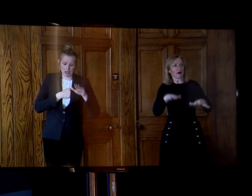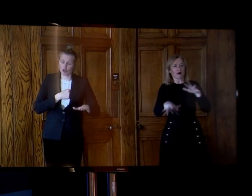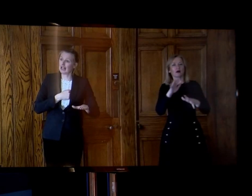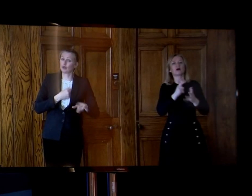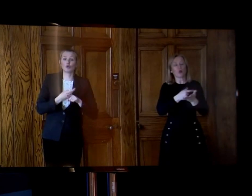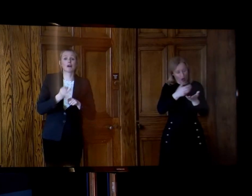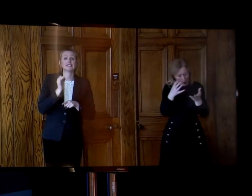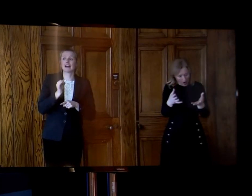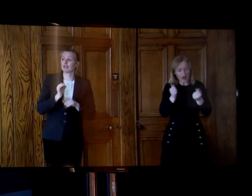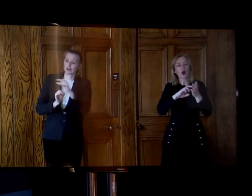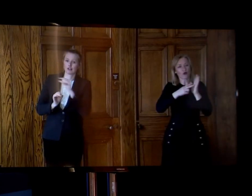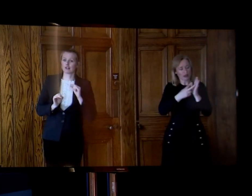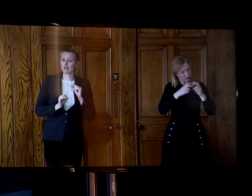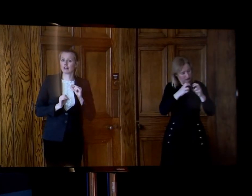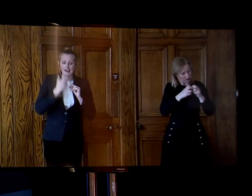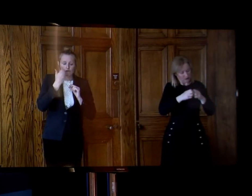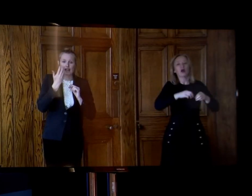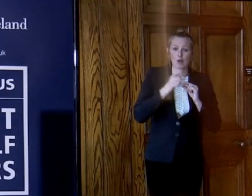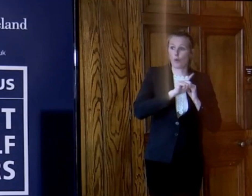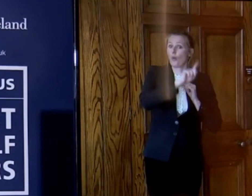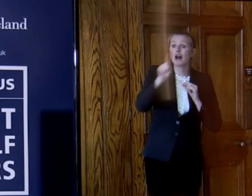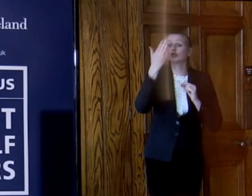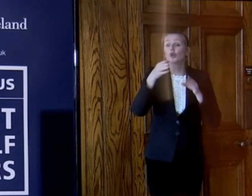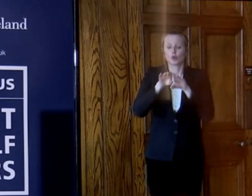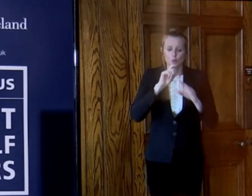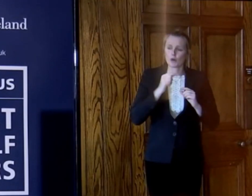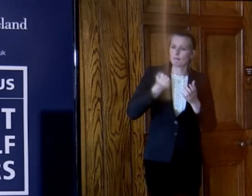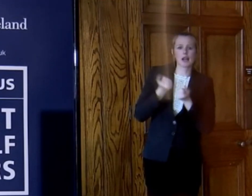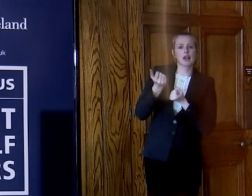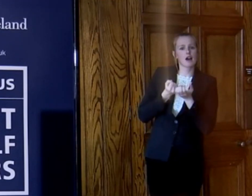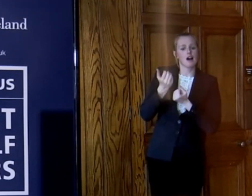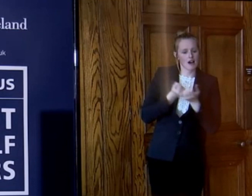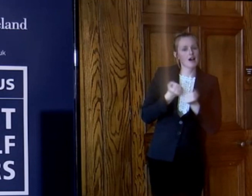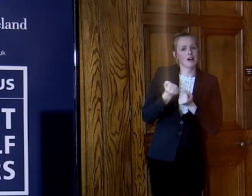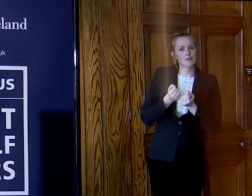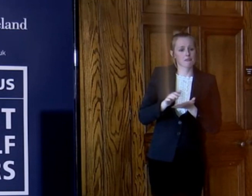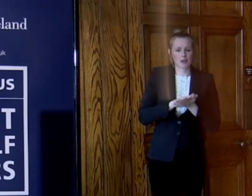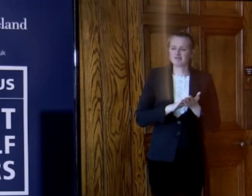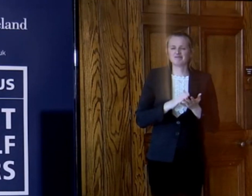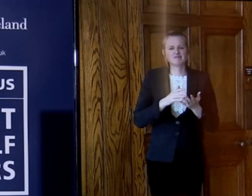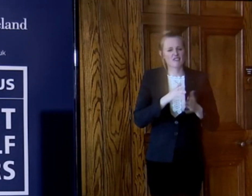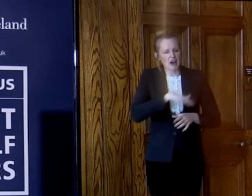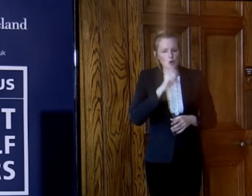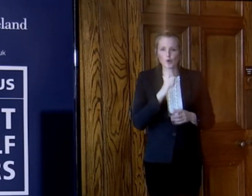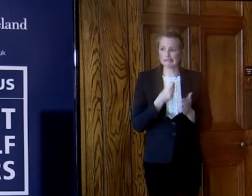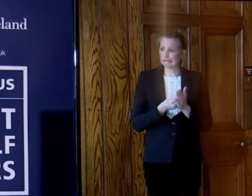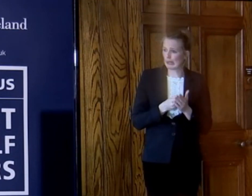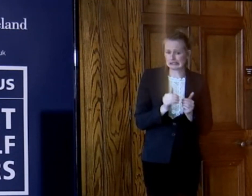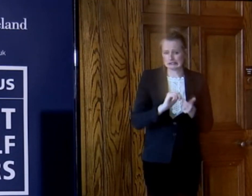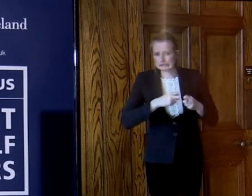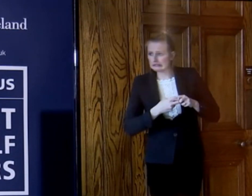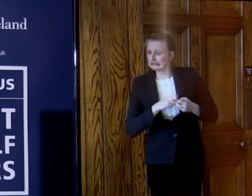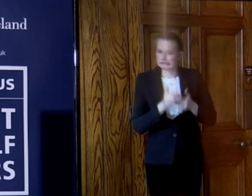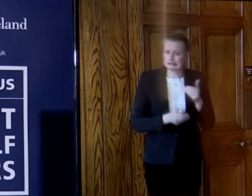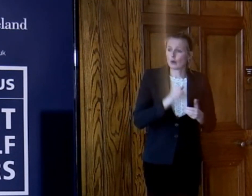each of the term the schools are closed. This will help to ensure that low-income families and vulnerable children get the vital support that